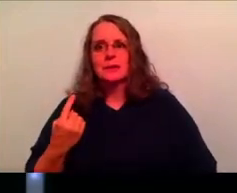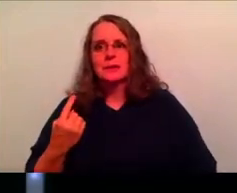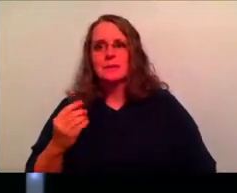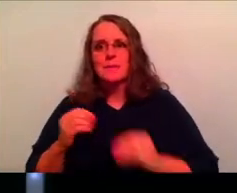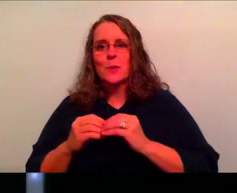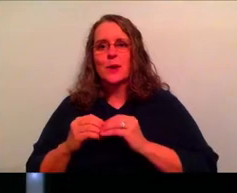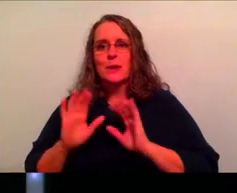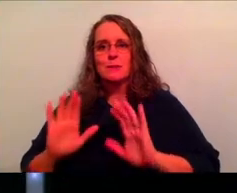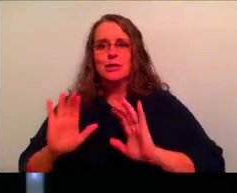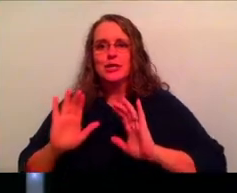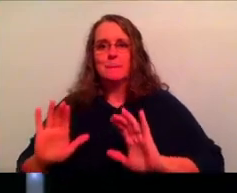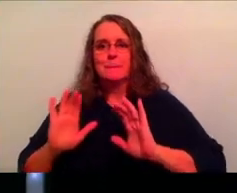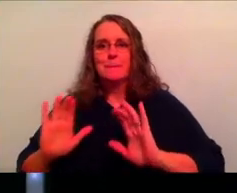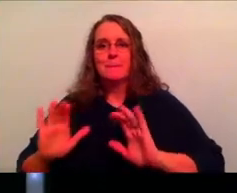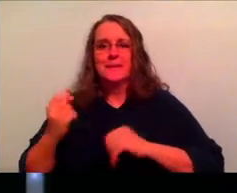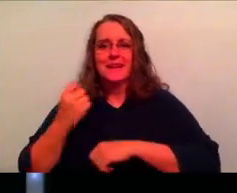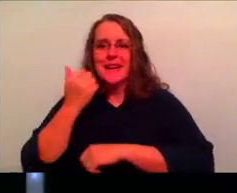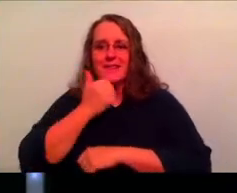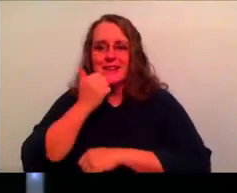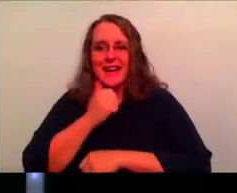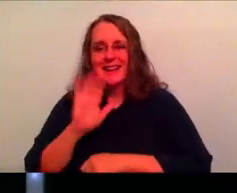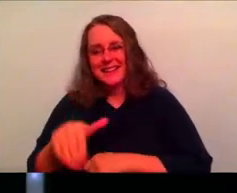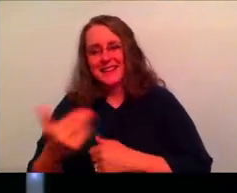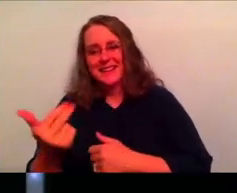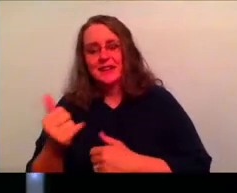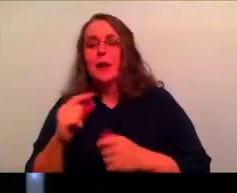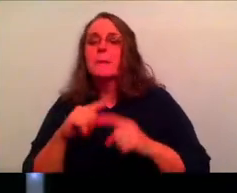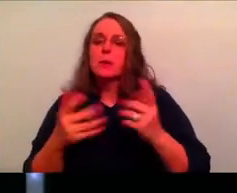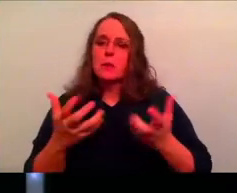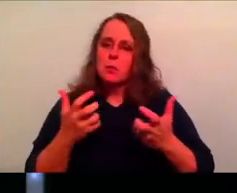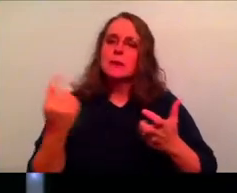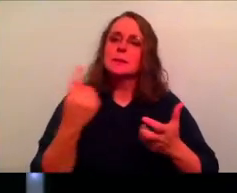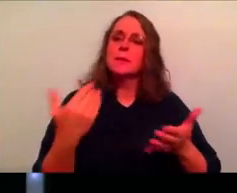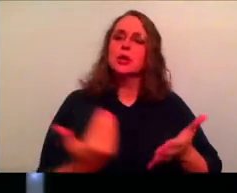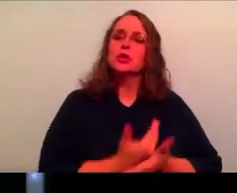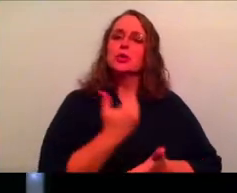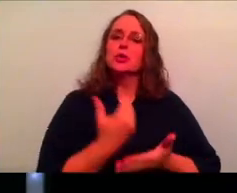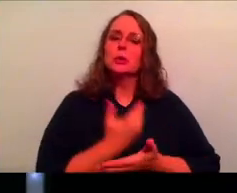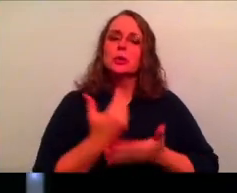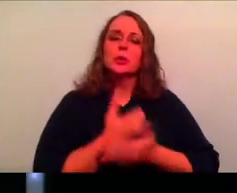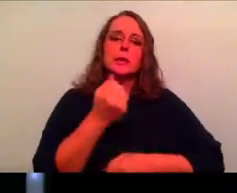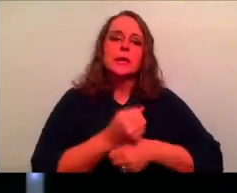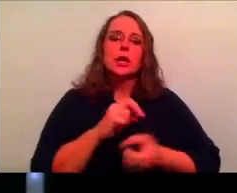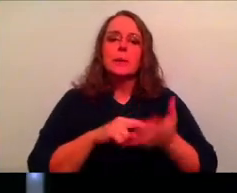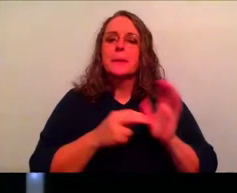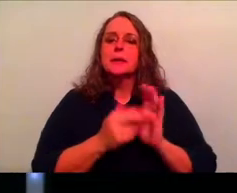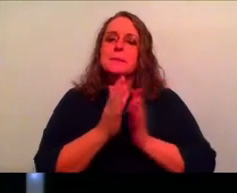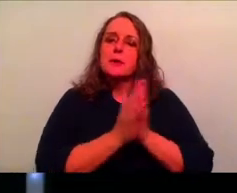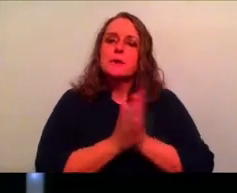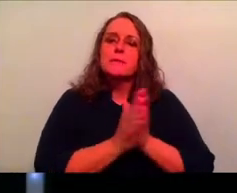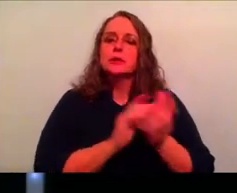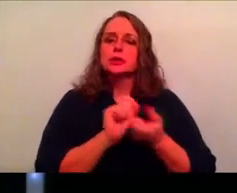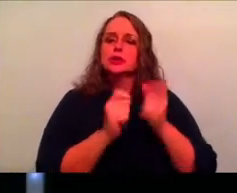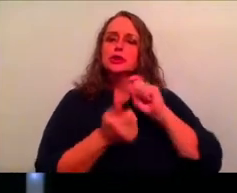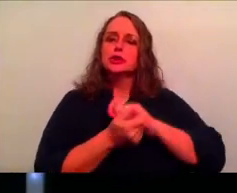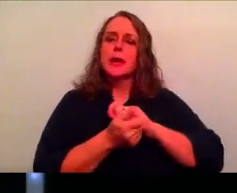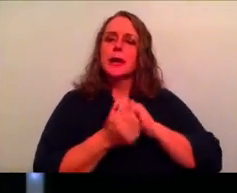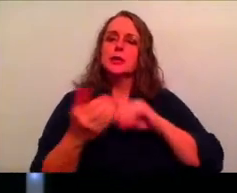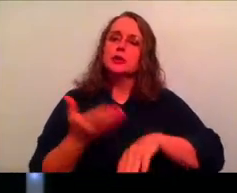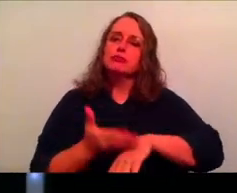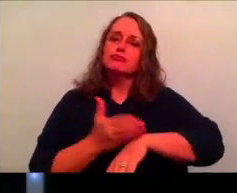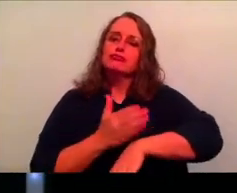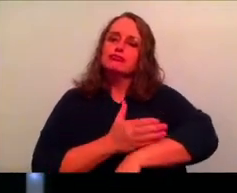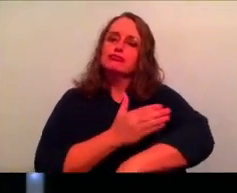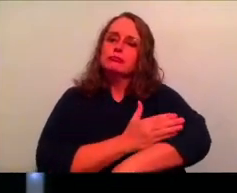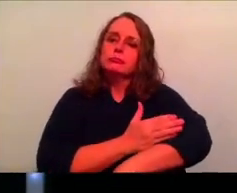So, but we've got, we, want newness. You know, the new year brings in an idea and a motivation to change for the better. We want life